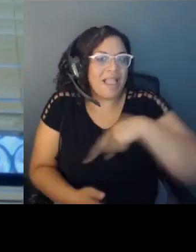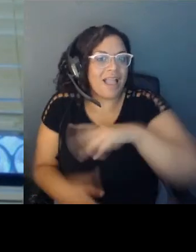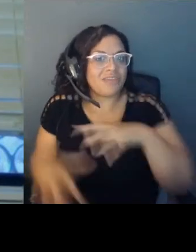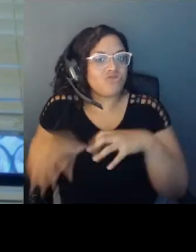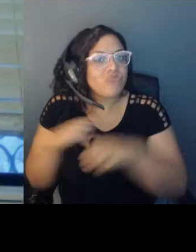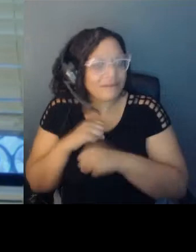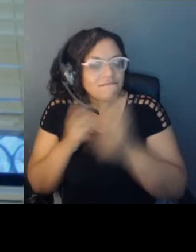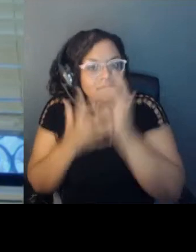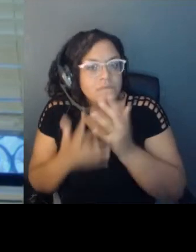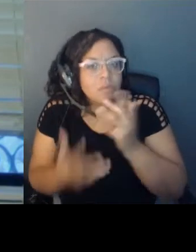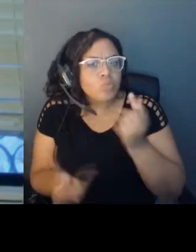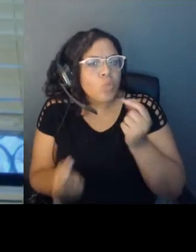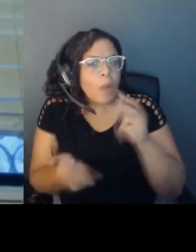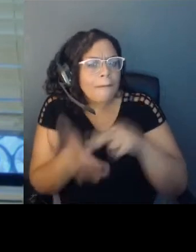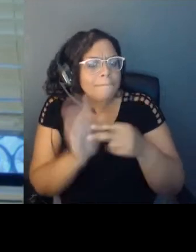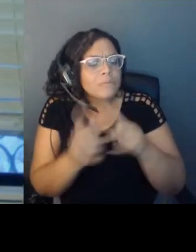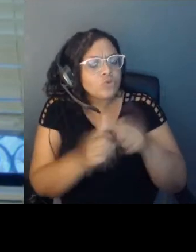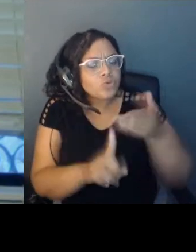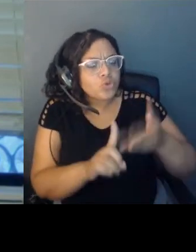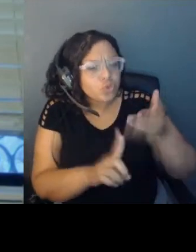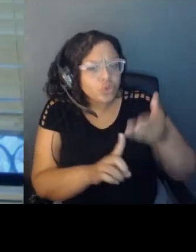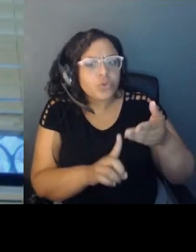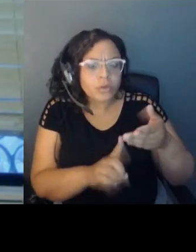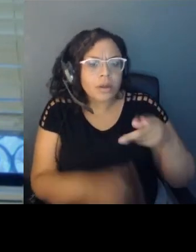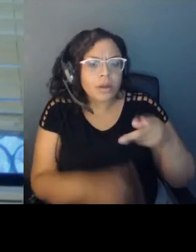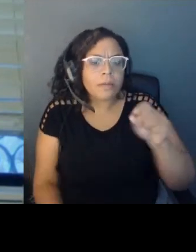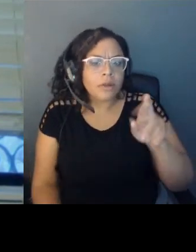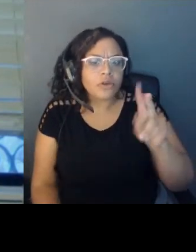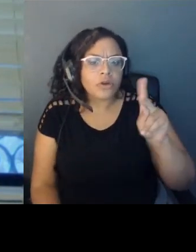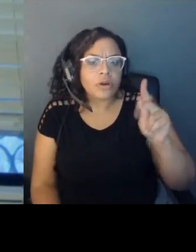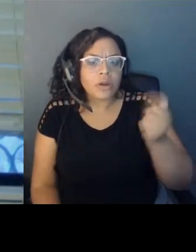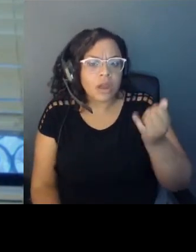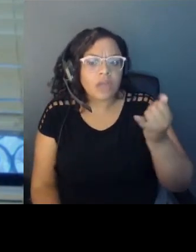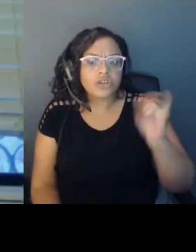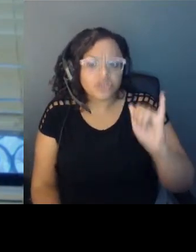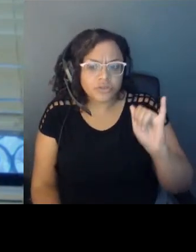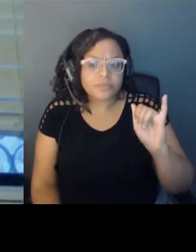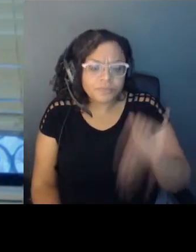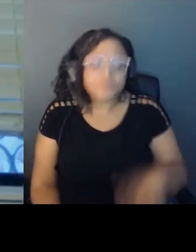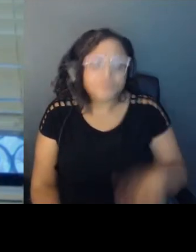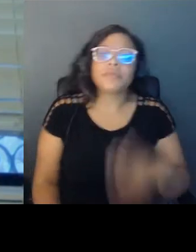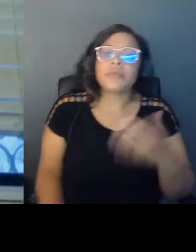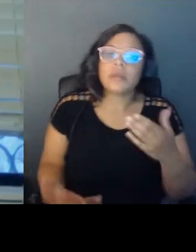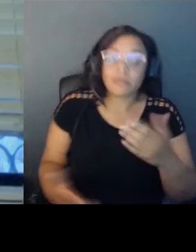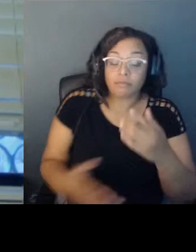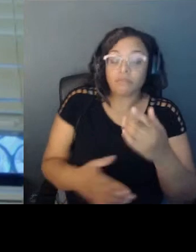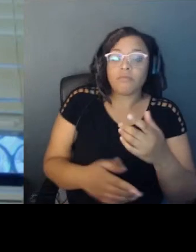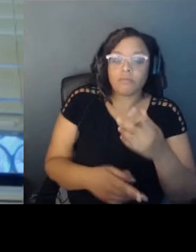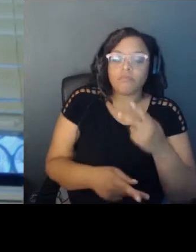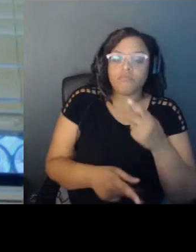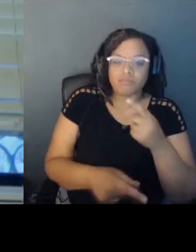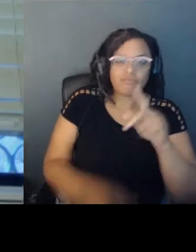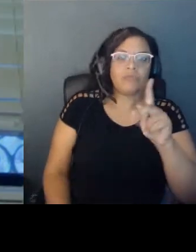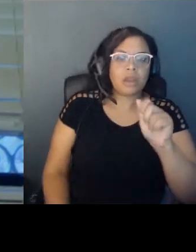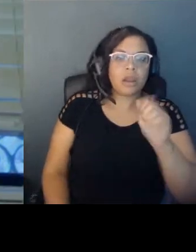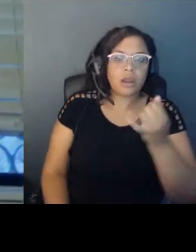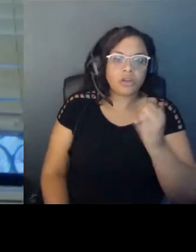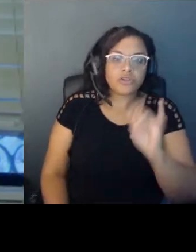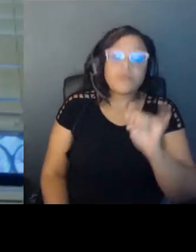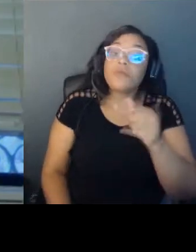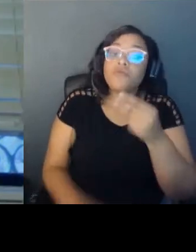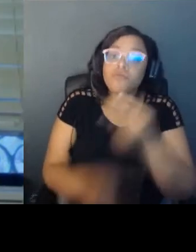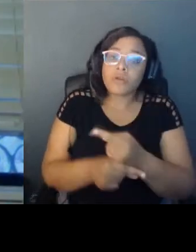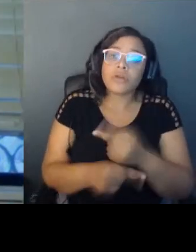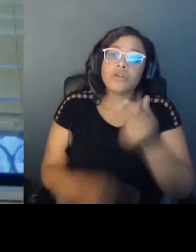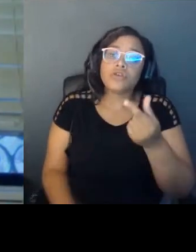to you? That's right. mean, George Floyd was murdered at a time when here in New York